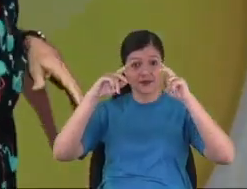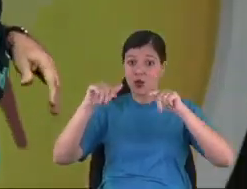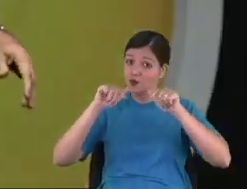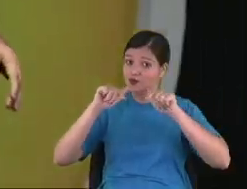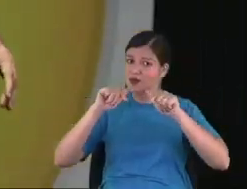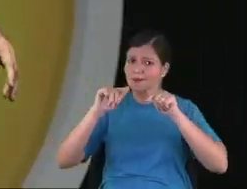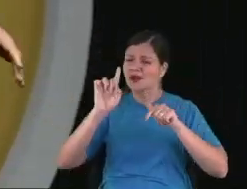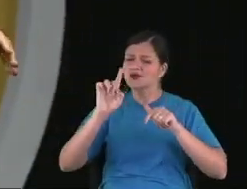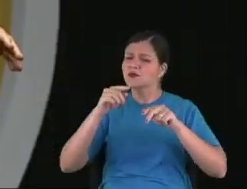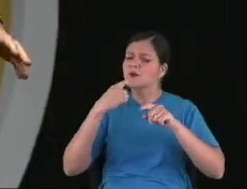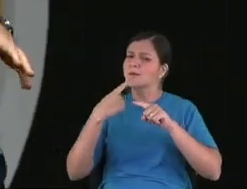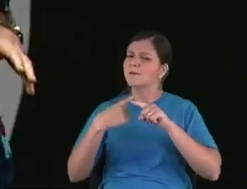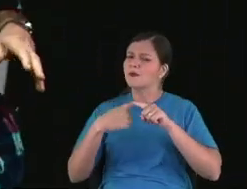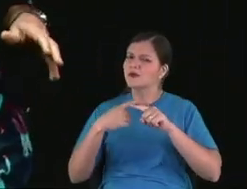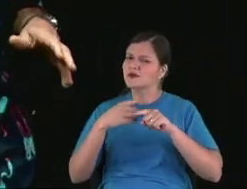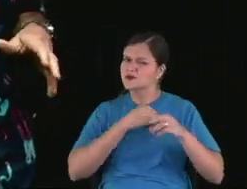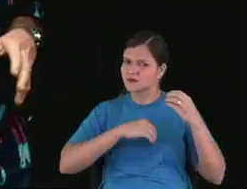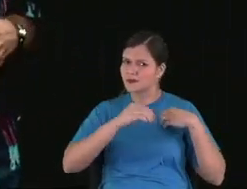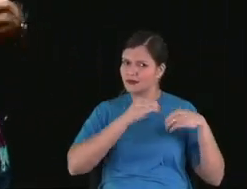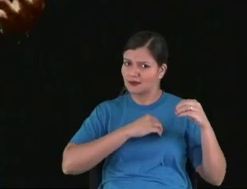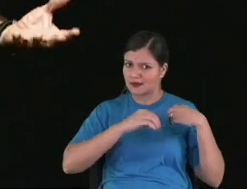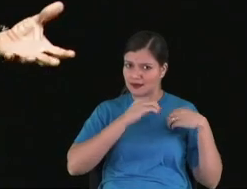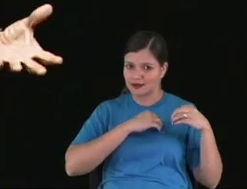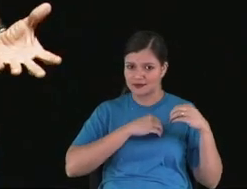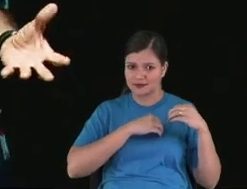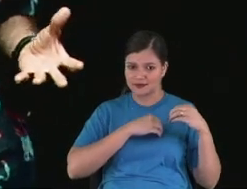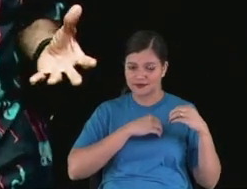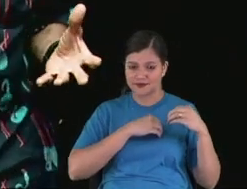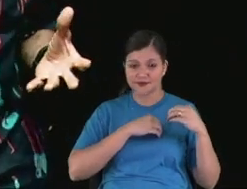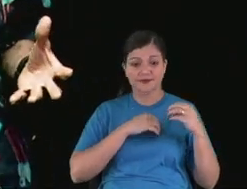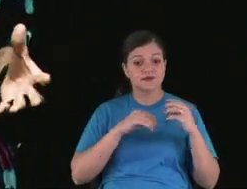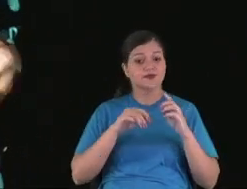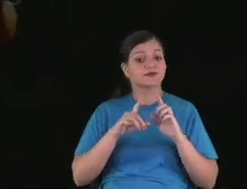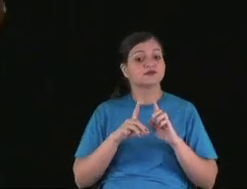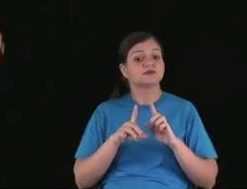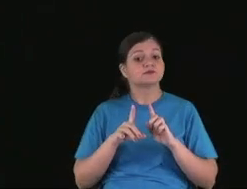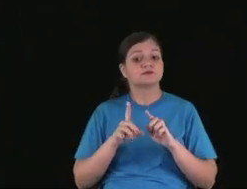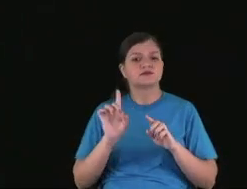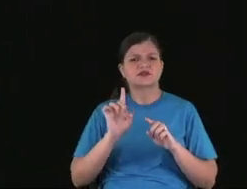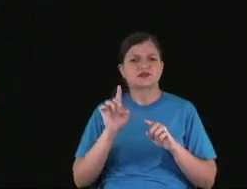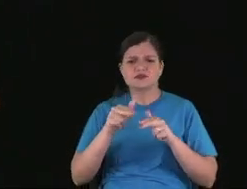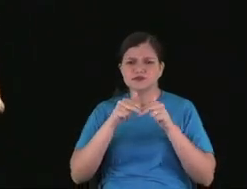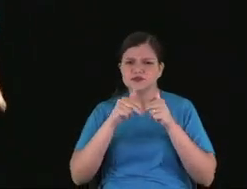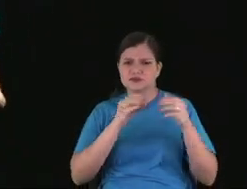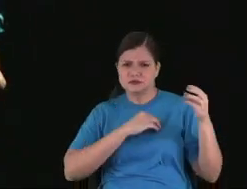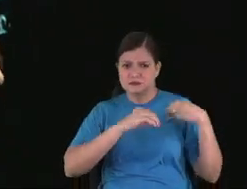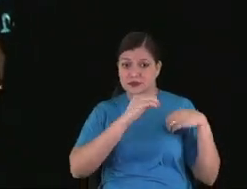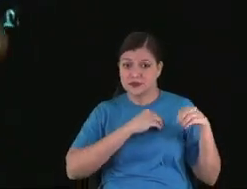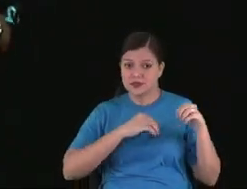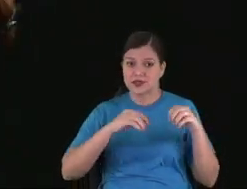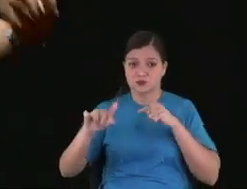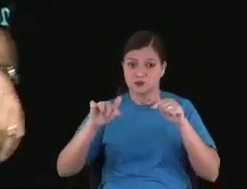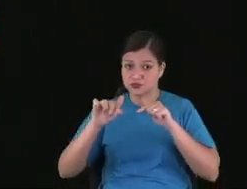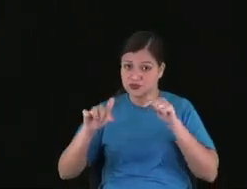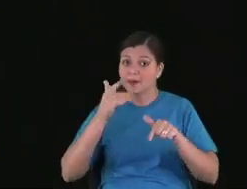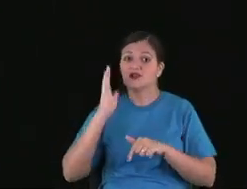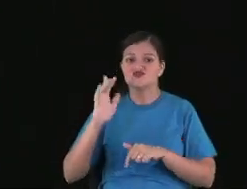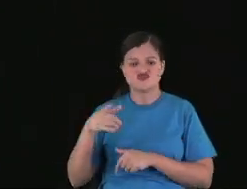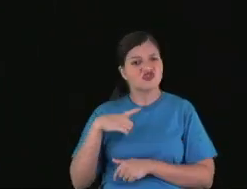The work did come to the curse of the sin. This is not the fruit of the original sin.